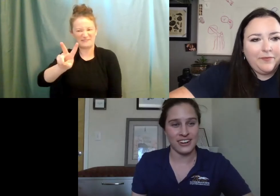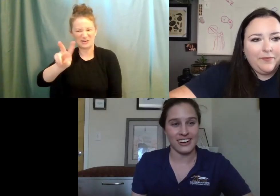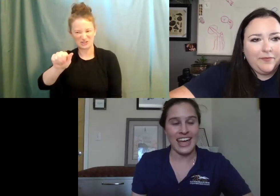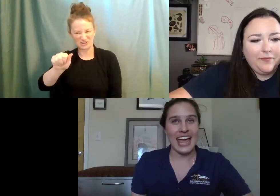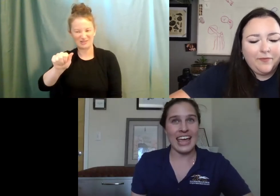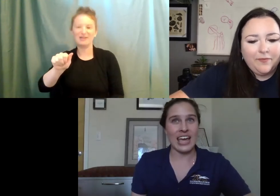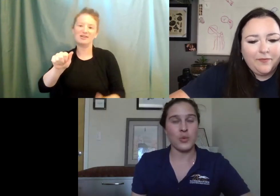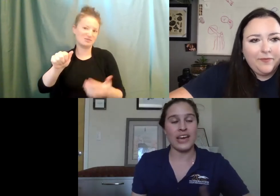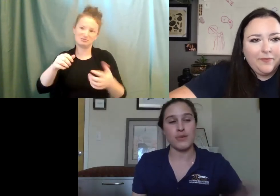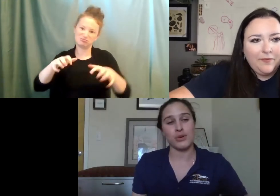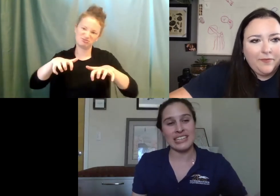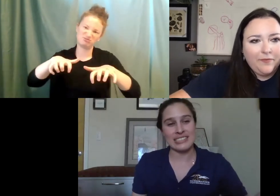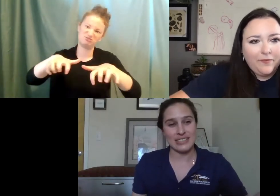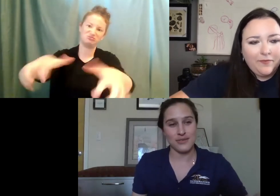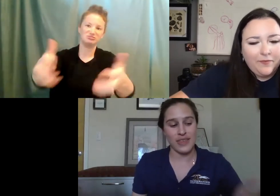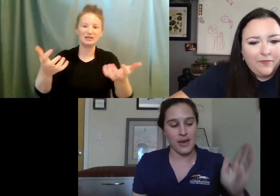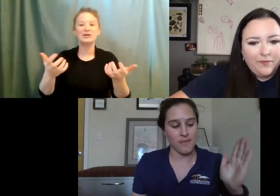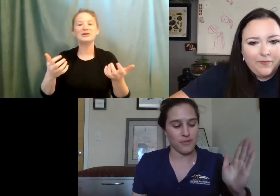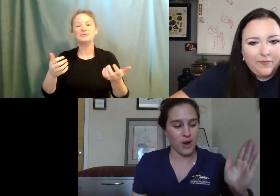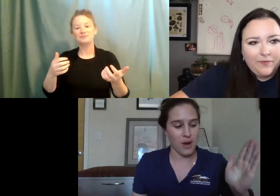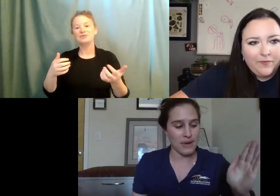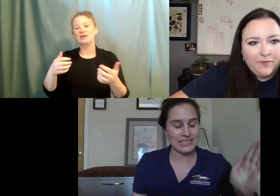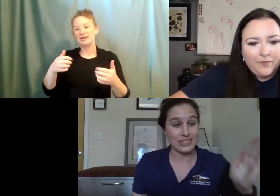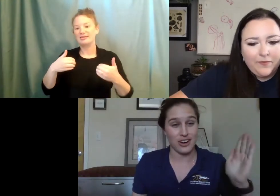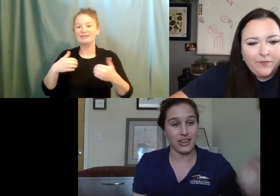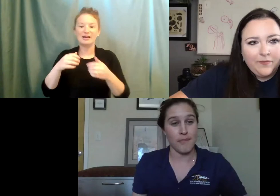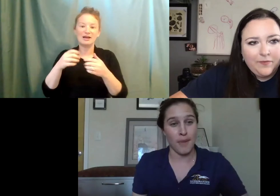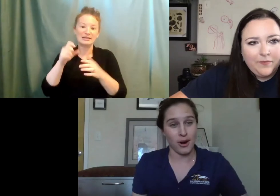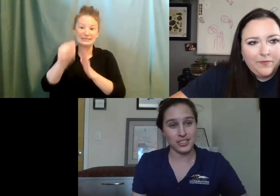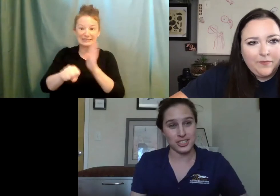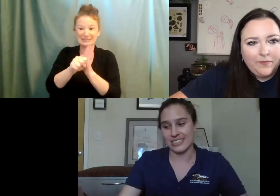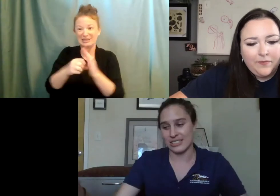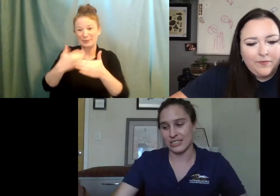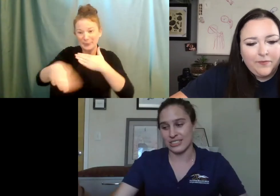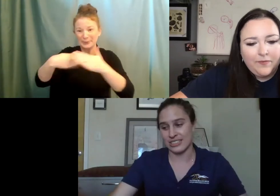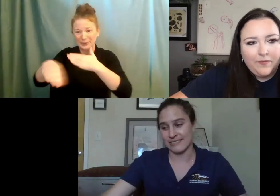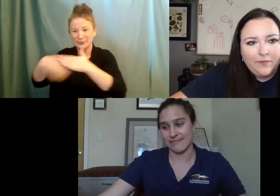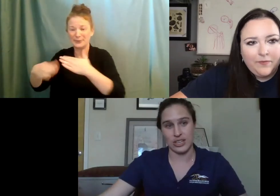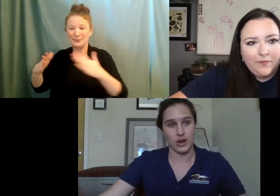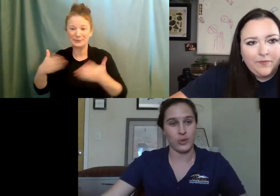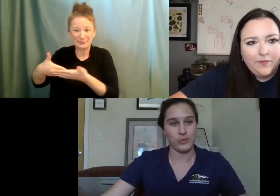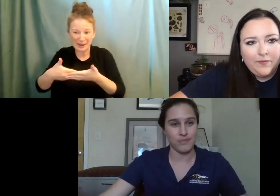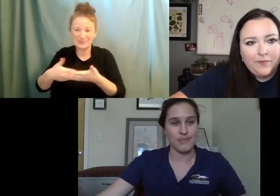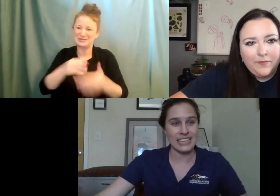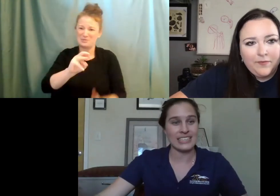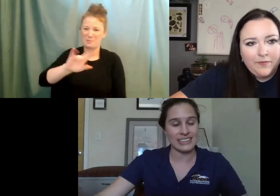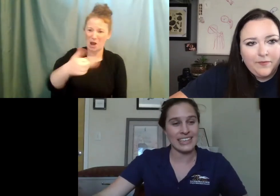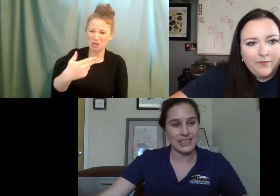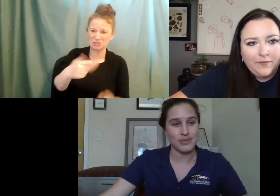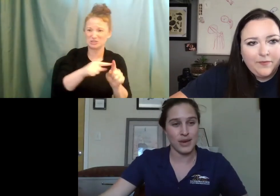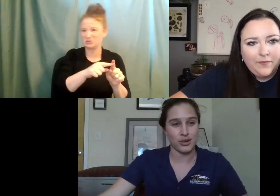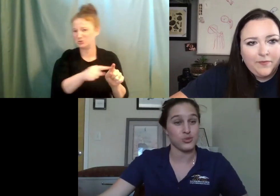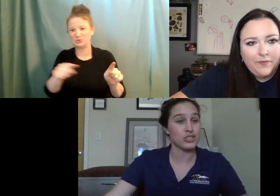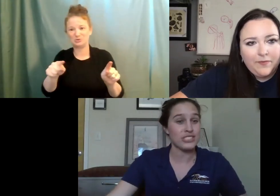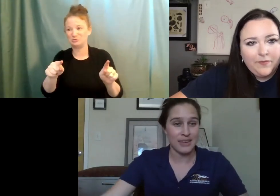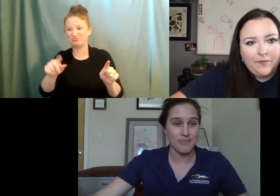native here and we have a breeding season for them from basically starting in March all the way until, you know, mid to